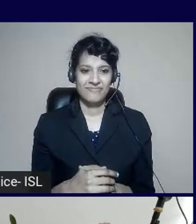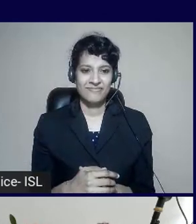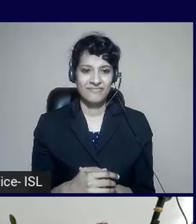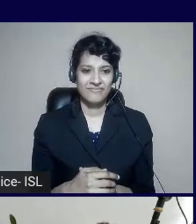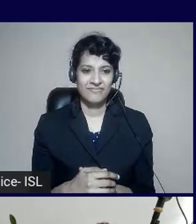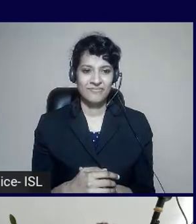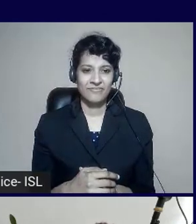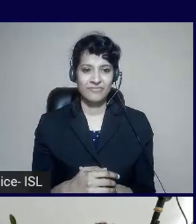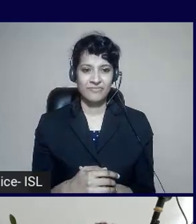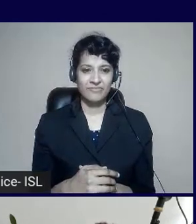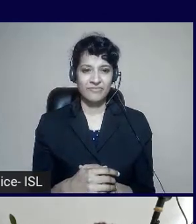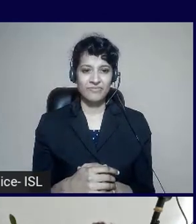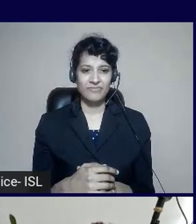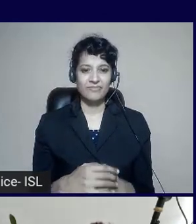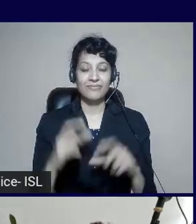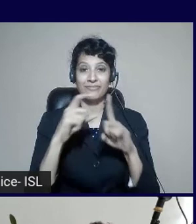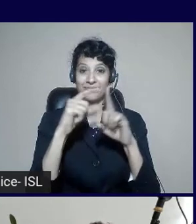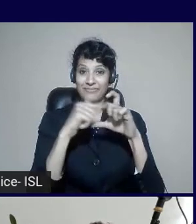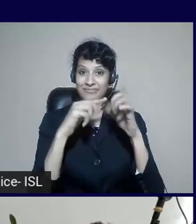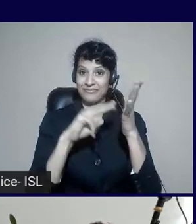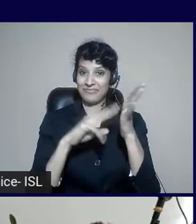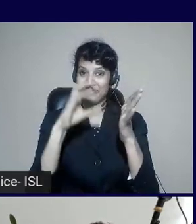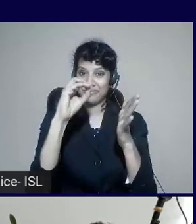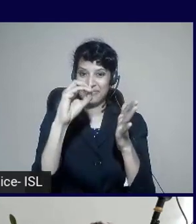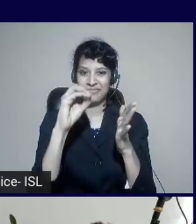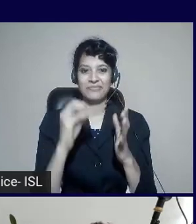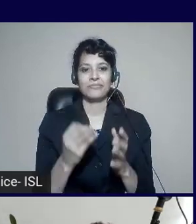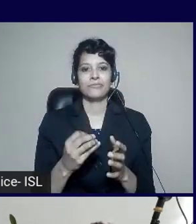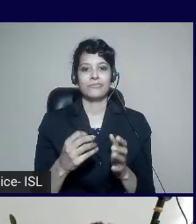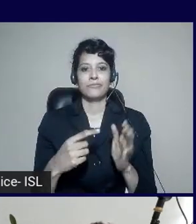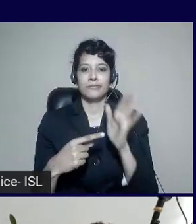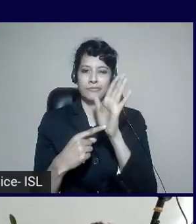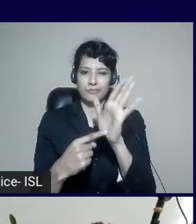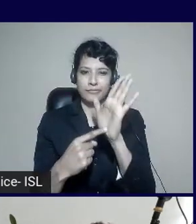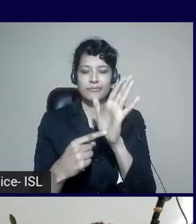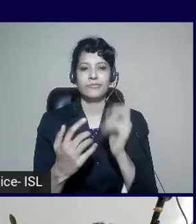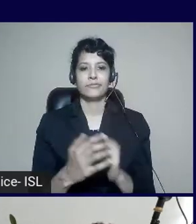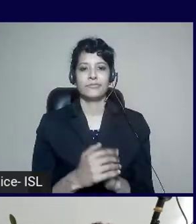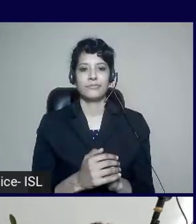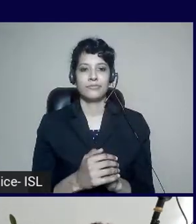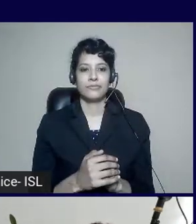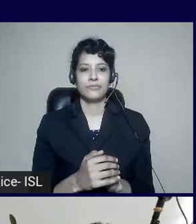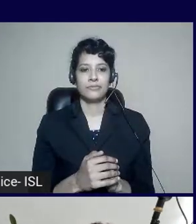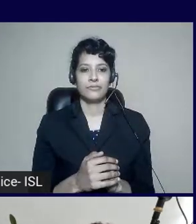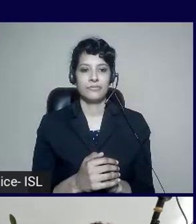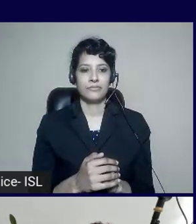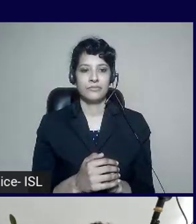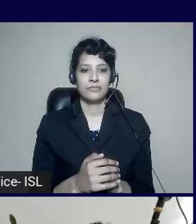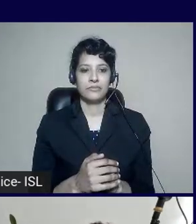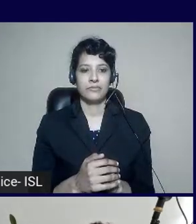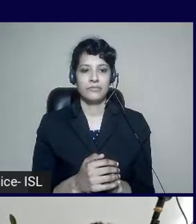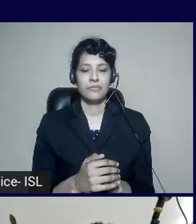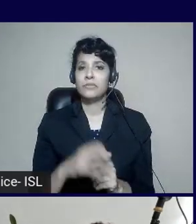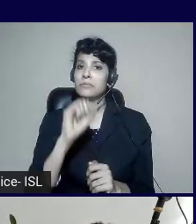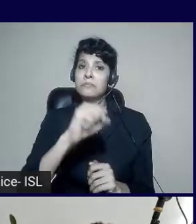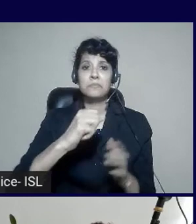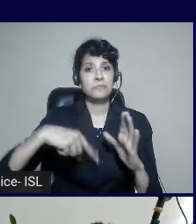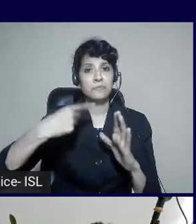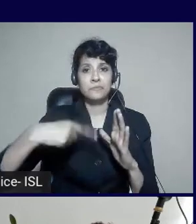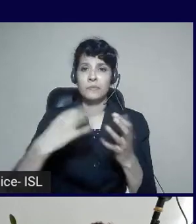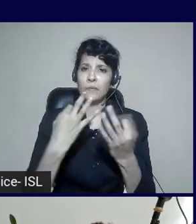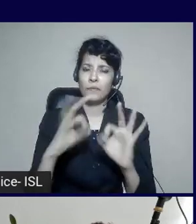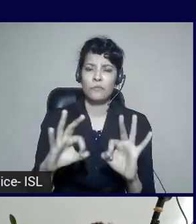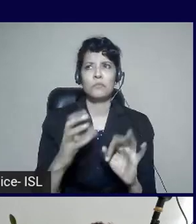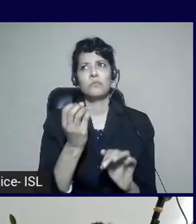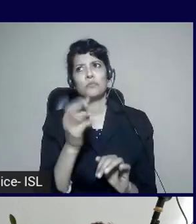It's a little bit performing because I'm demoing. But can run it on the free tier on Azure. It wouldn't cost me anything. And also it costs me two cents to run